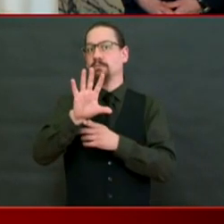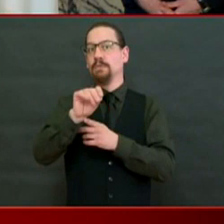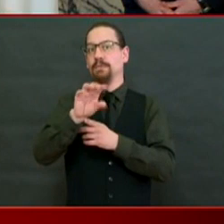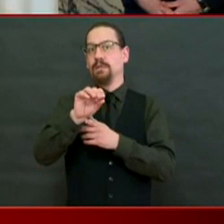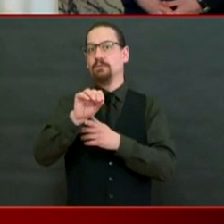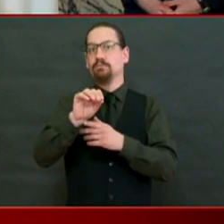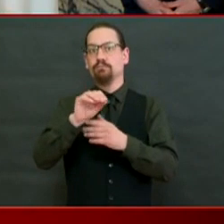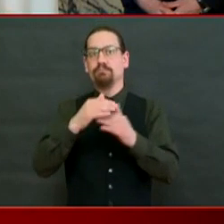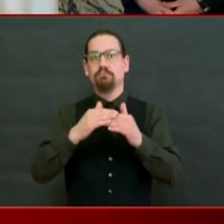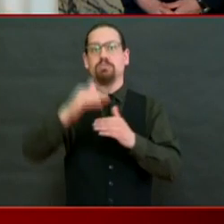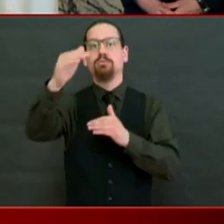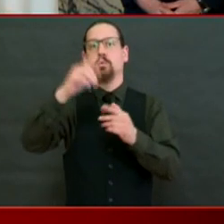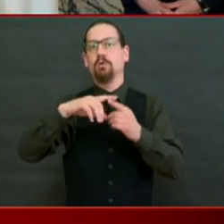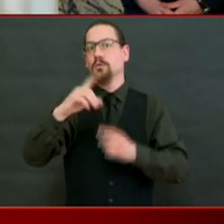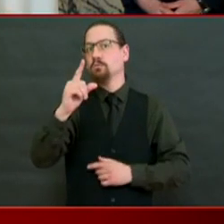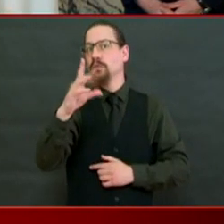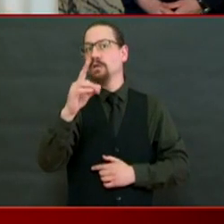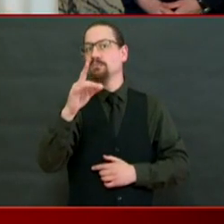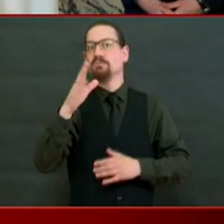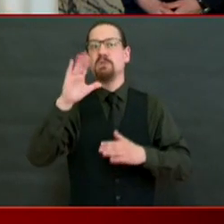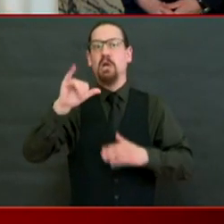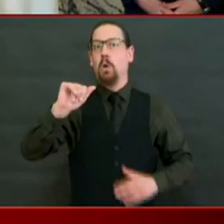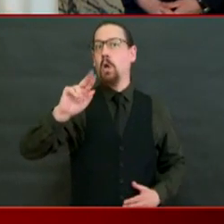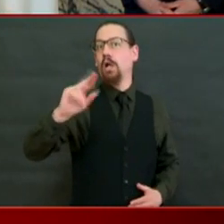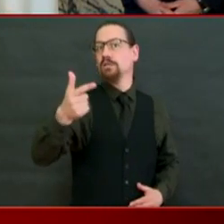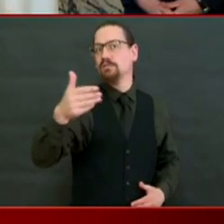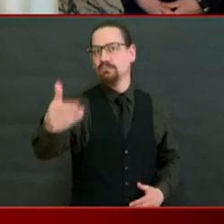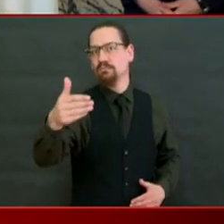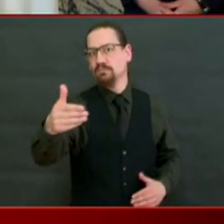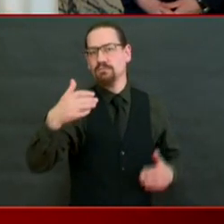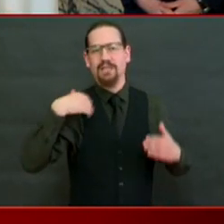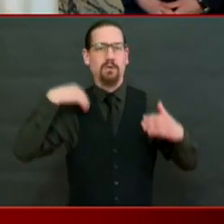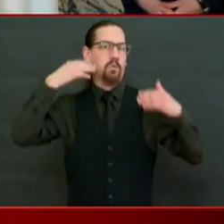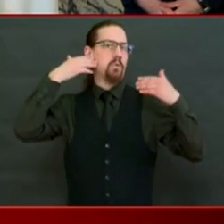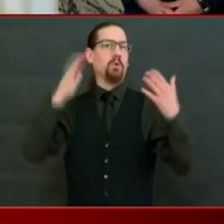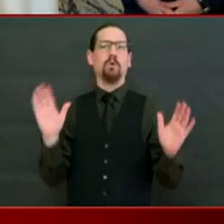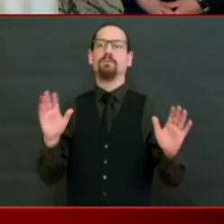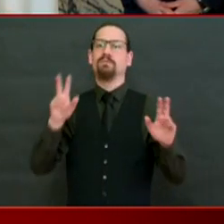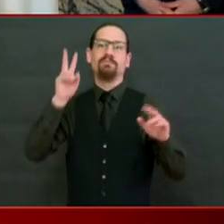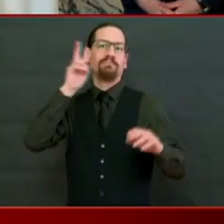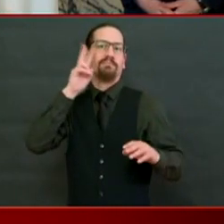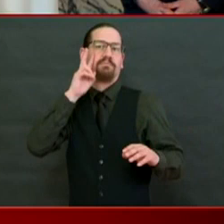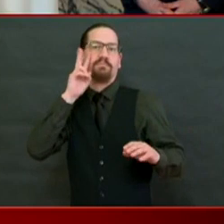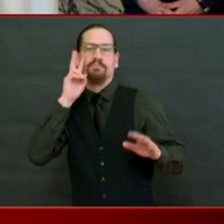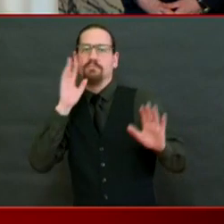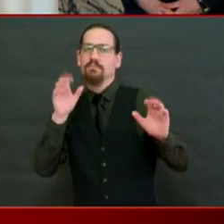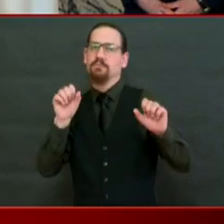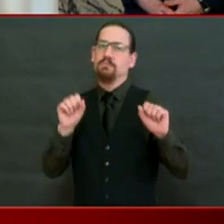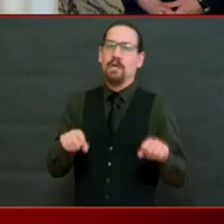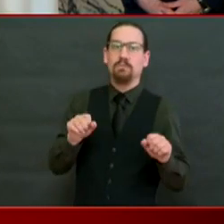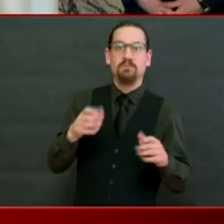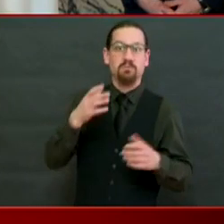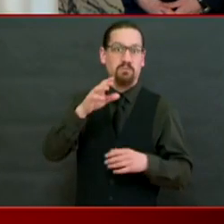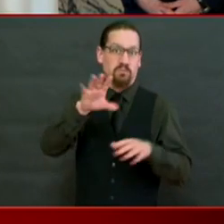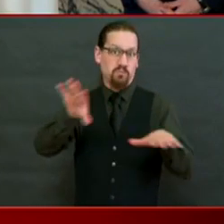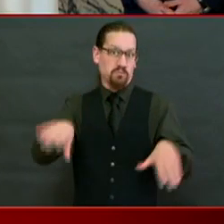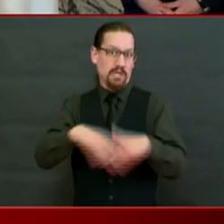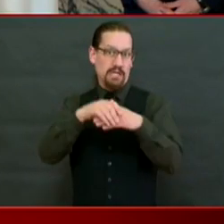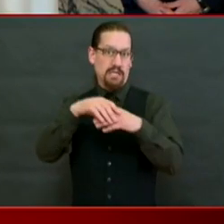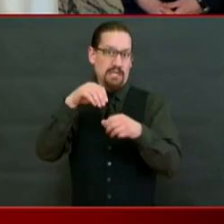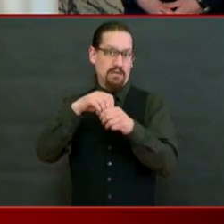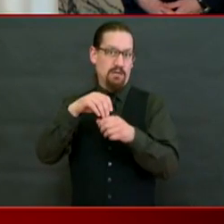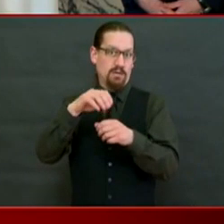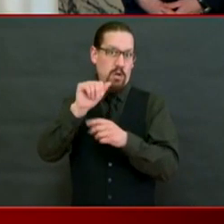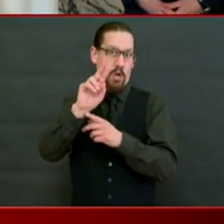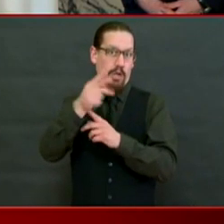And so it's possible that in August, you could have a wedding with 100 people, but I can't promise you that now. And